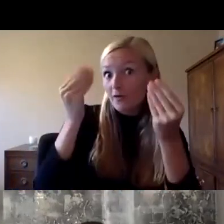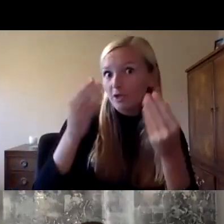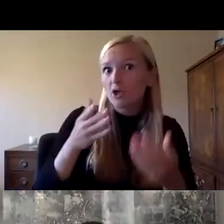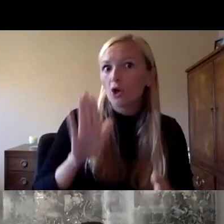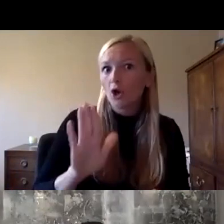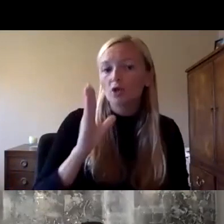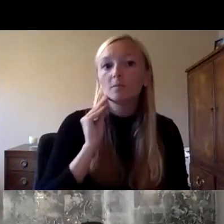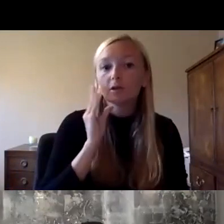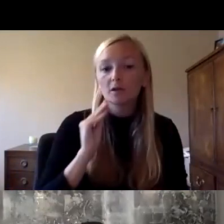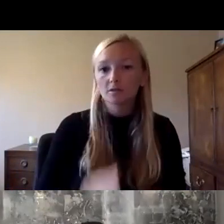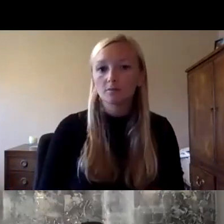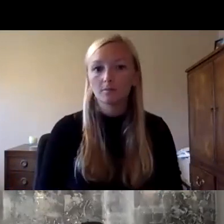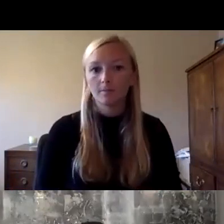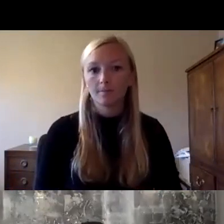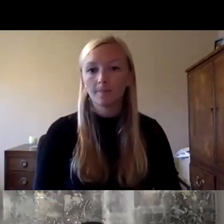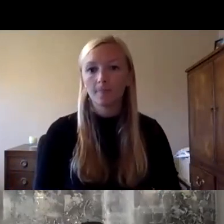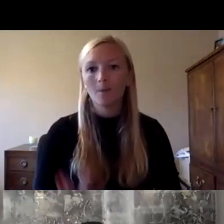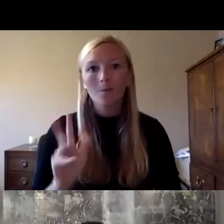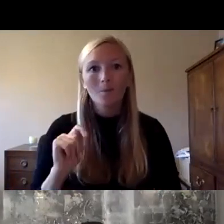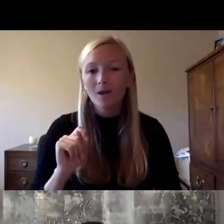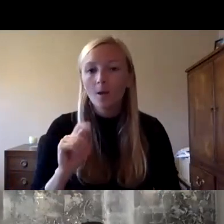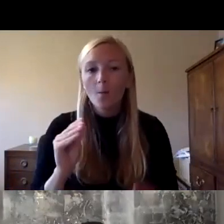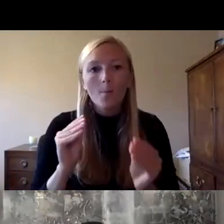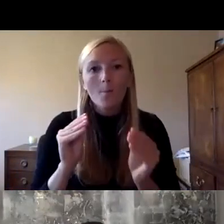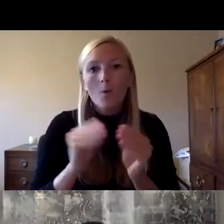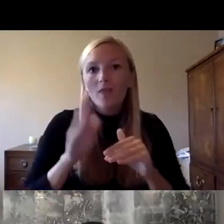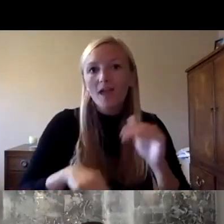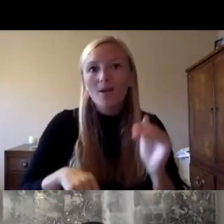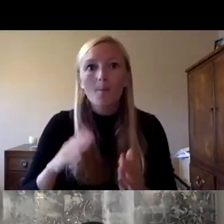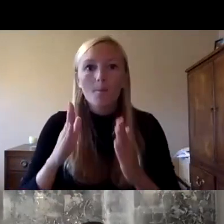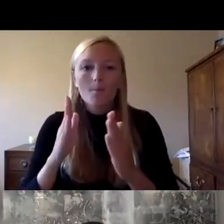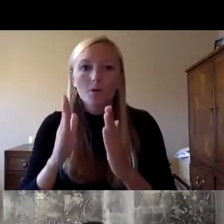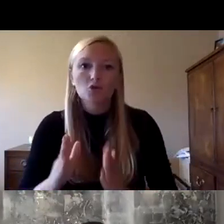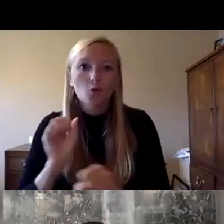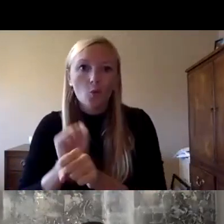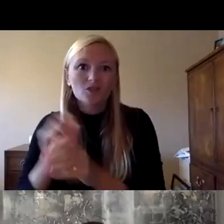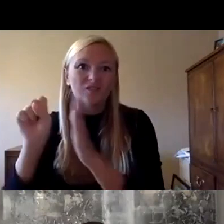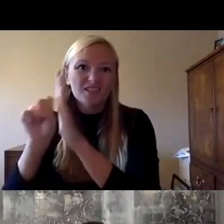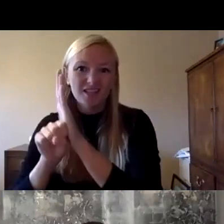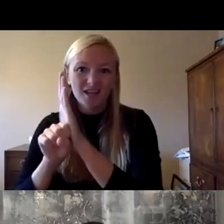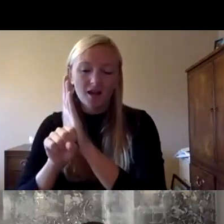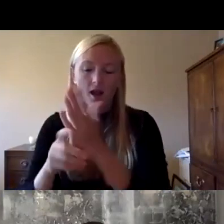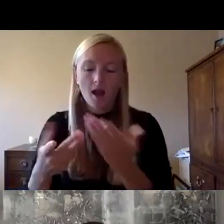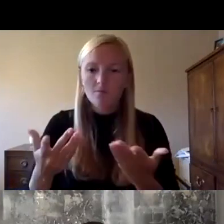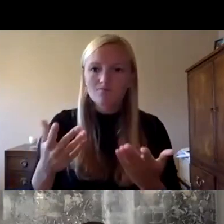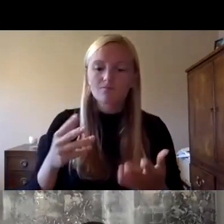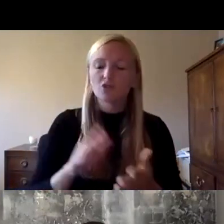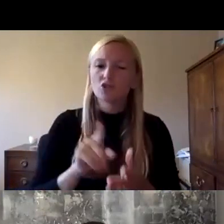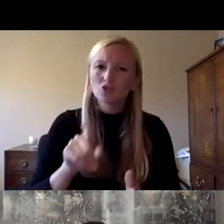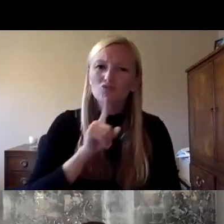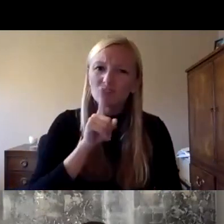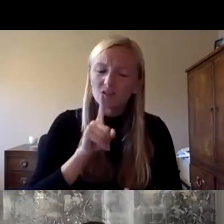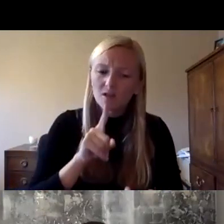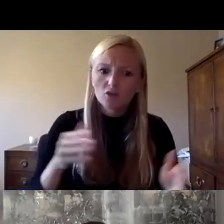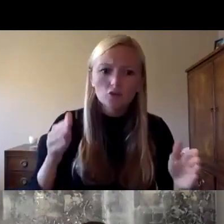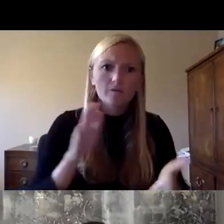but she's more than just you know a person in albany i found her to be a very reflective practitioner she's very student